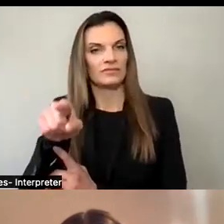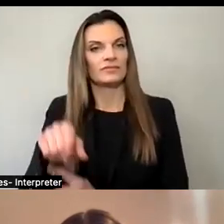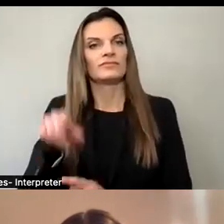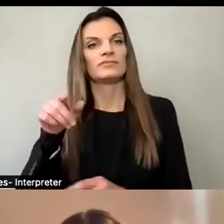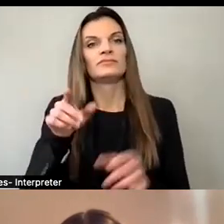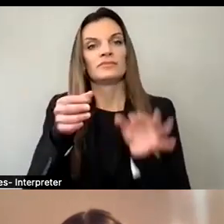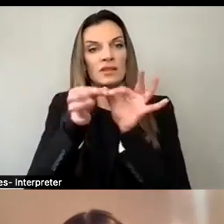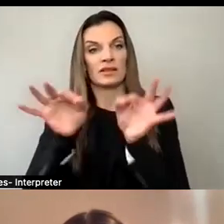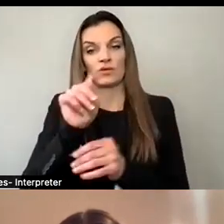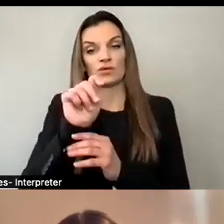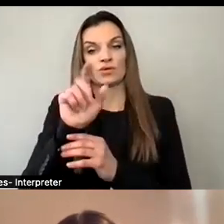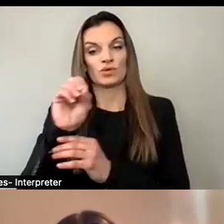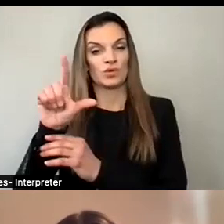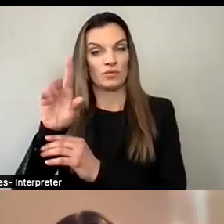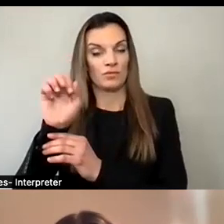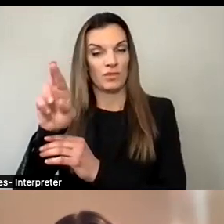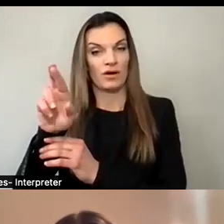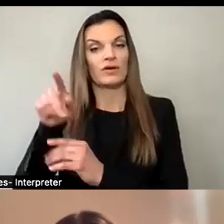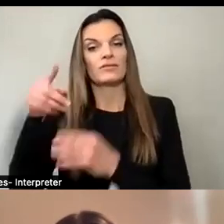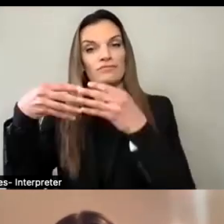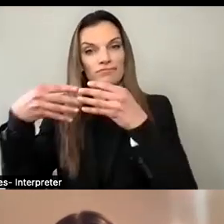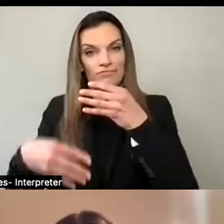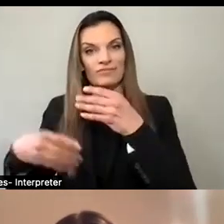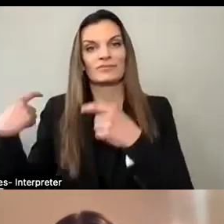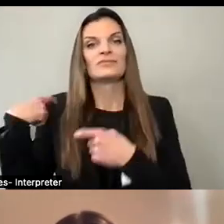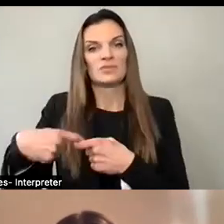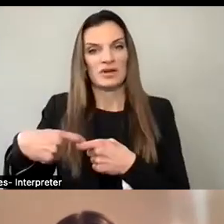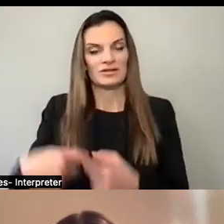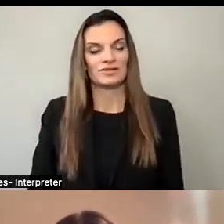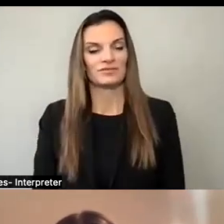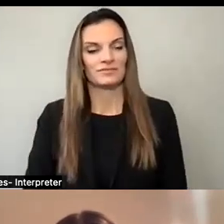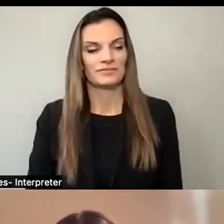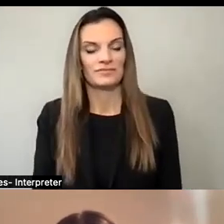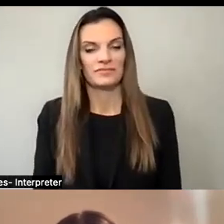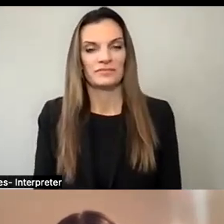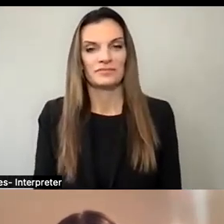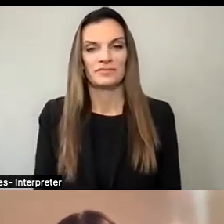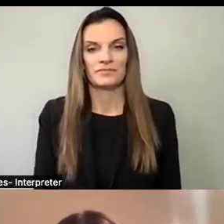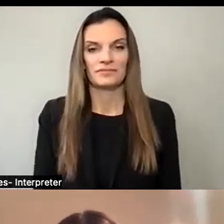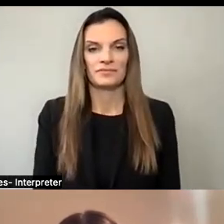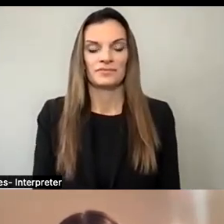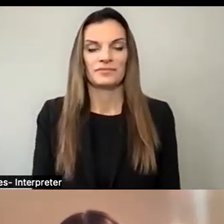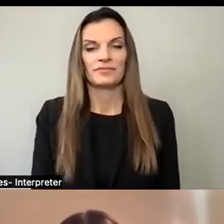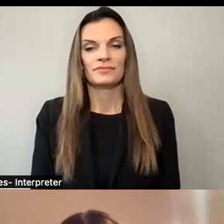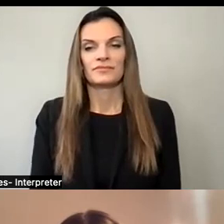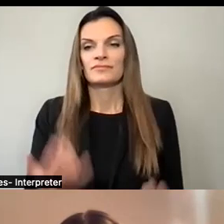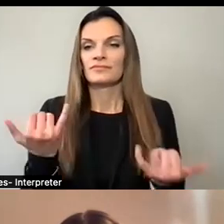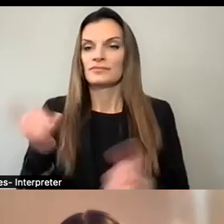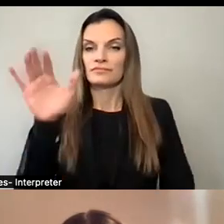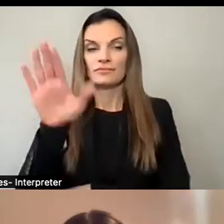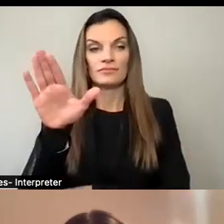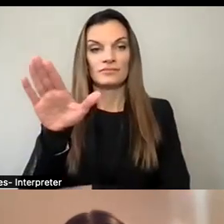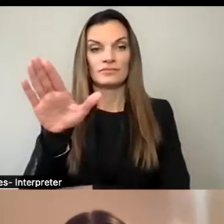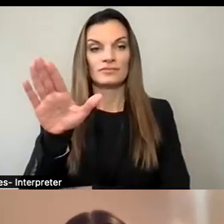the top to toggle down to Spanish to view the Spanish captions. This evening, you will have the